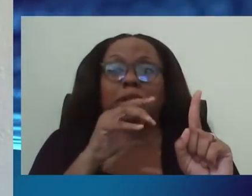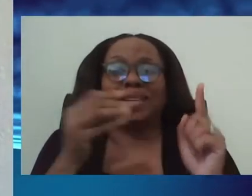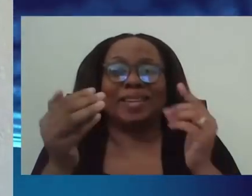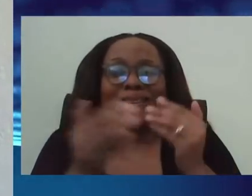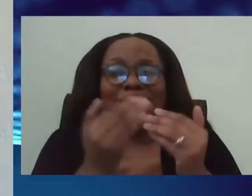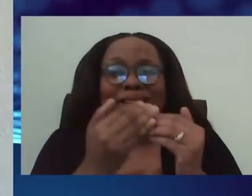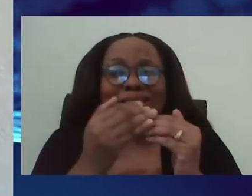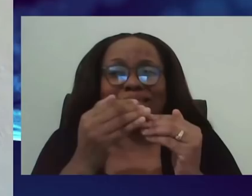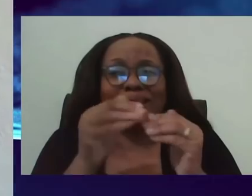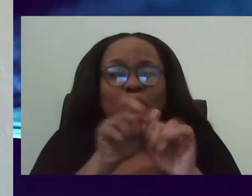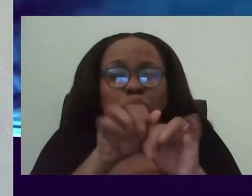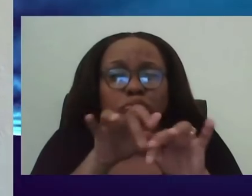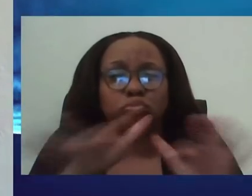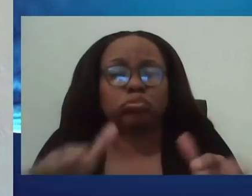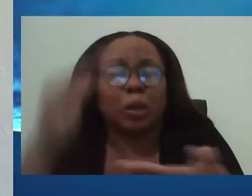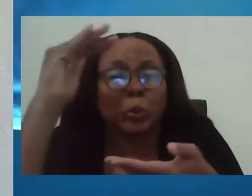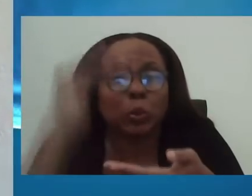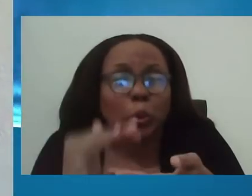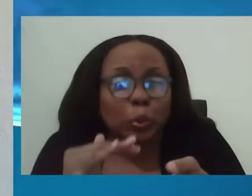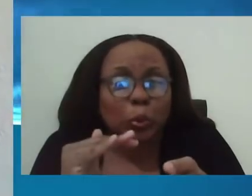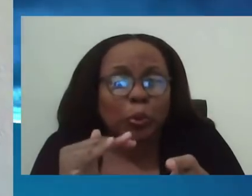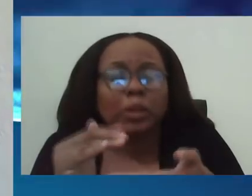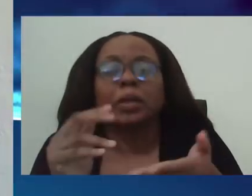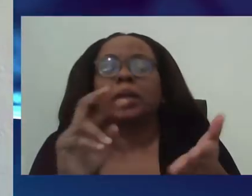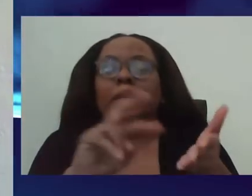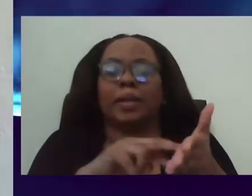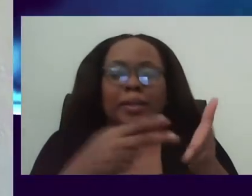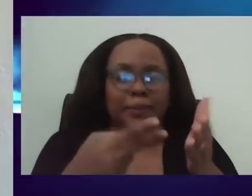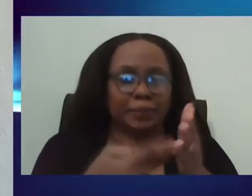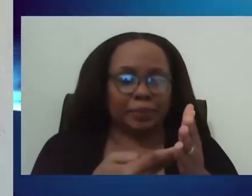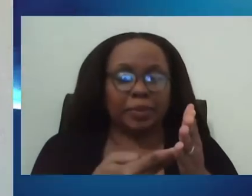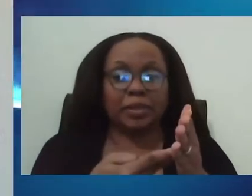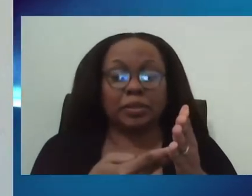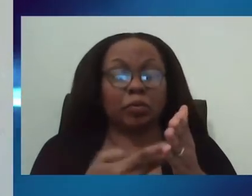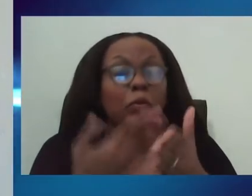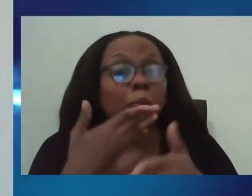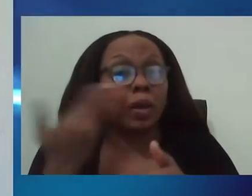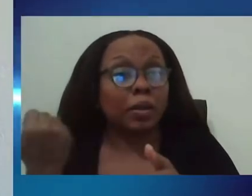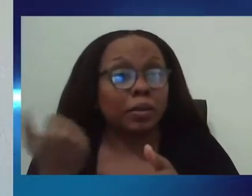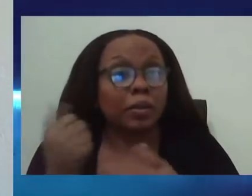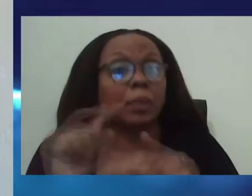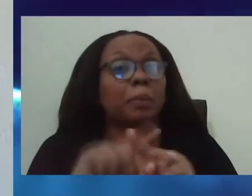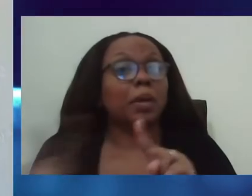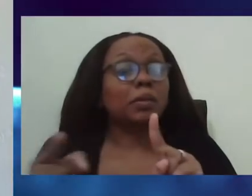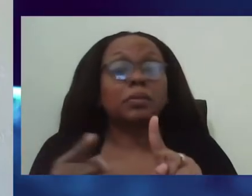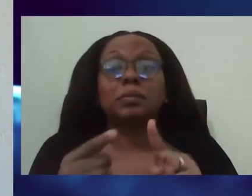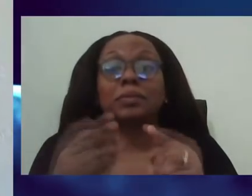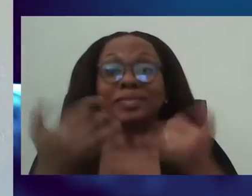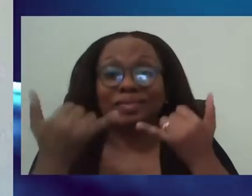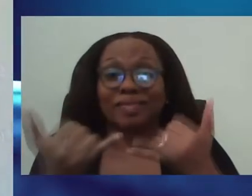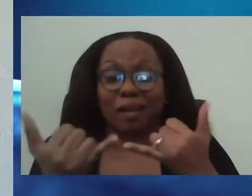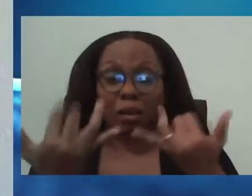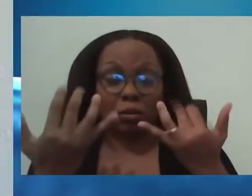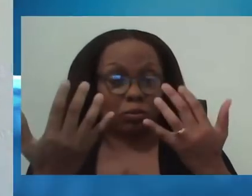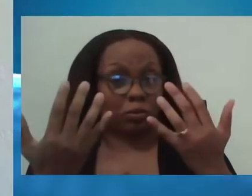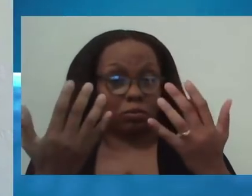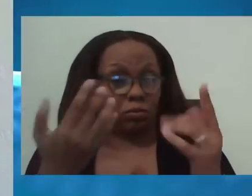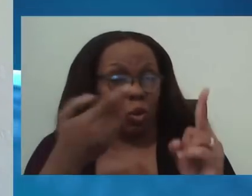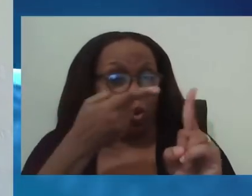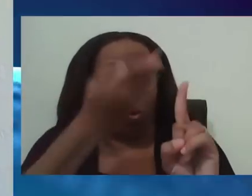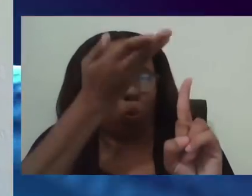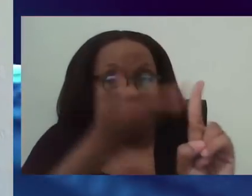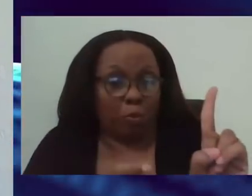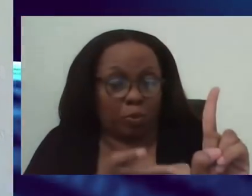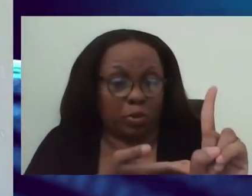we're still seeing the rise because every one case right now is still producing, um, more